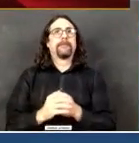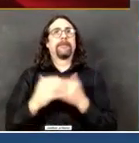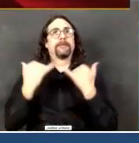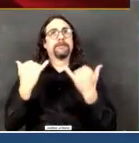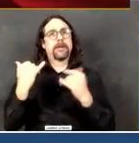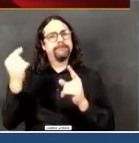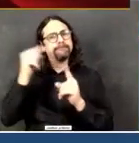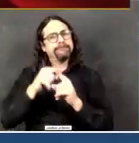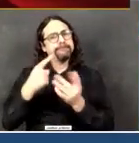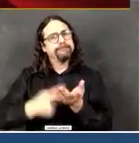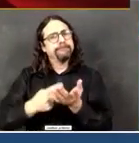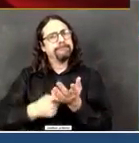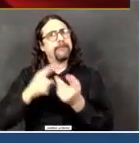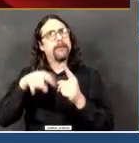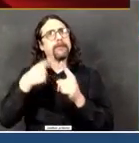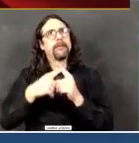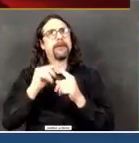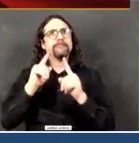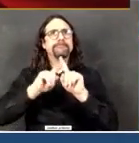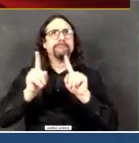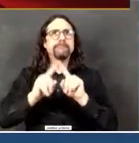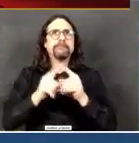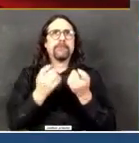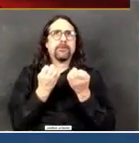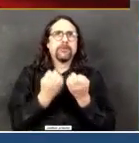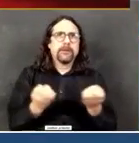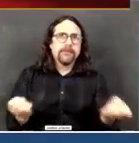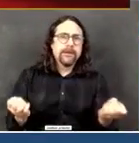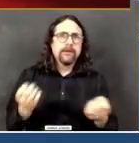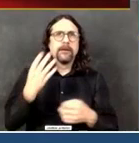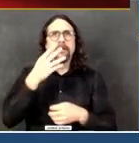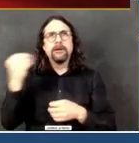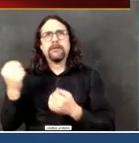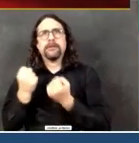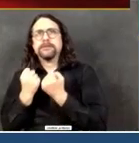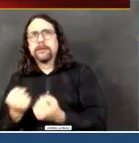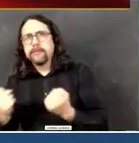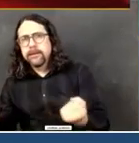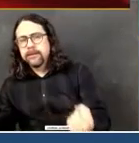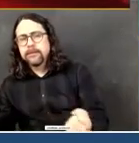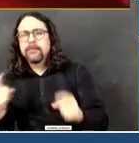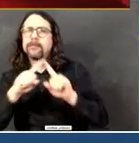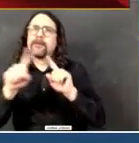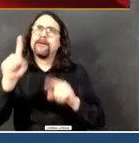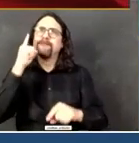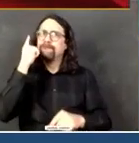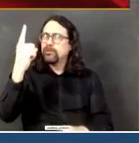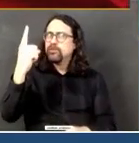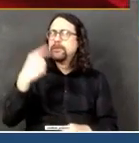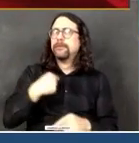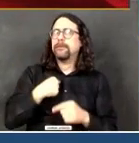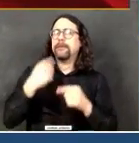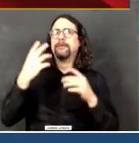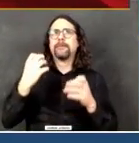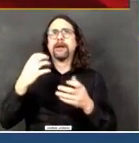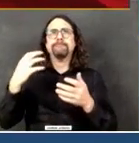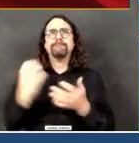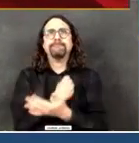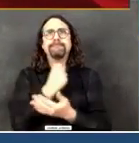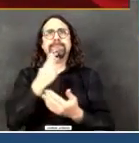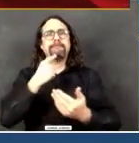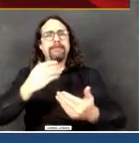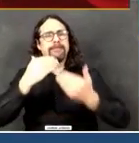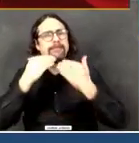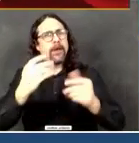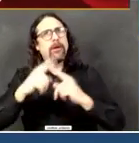I'm very pleased to say, and want to thank everyone, let just say, everyone, everyone in our team who's been working so hard, an